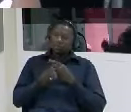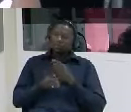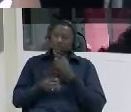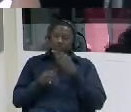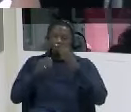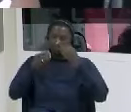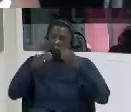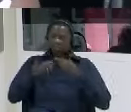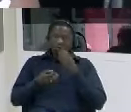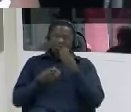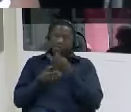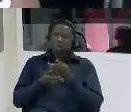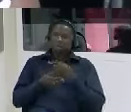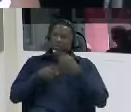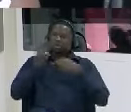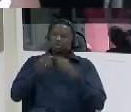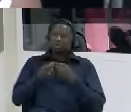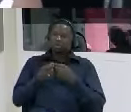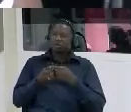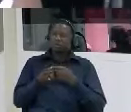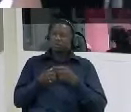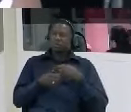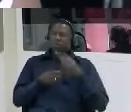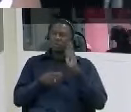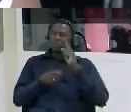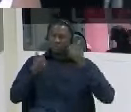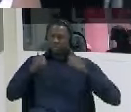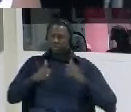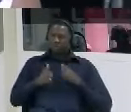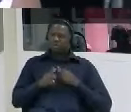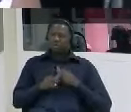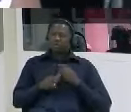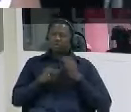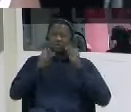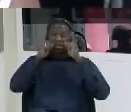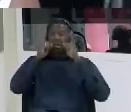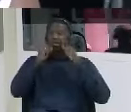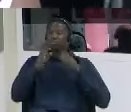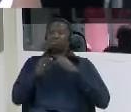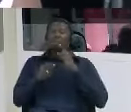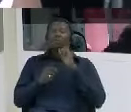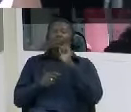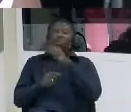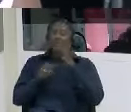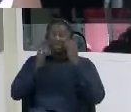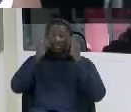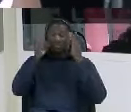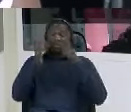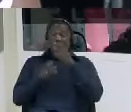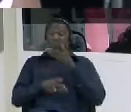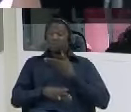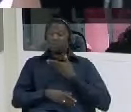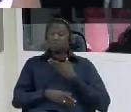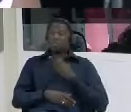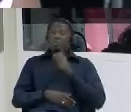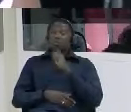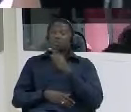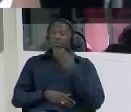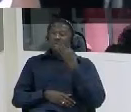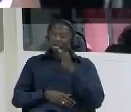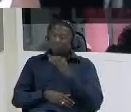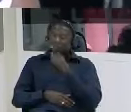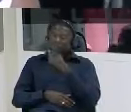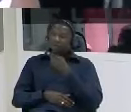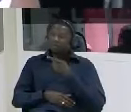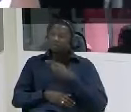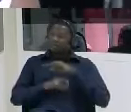the impact um on your health and on your life um your experience you know has had but if you have anything to